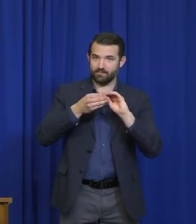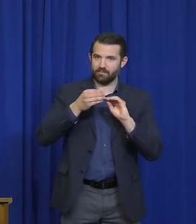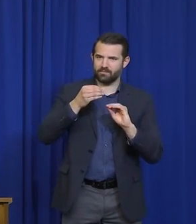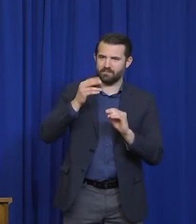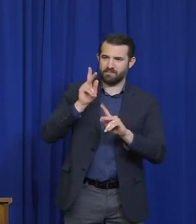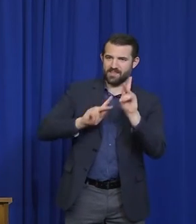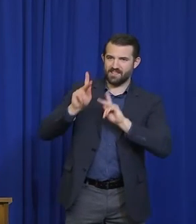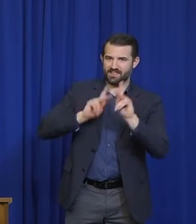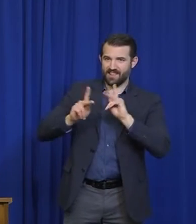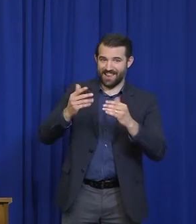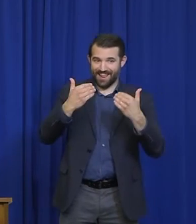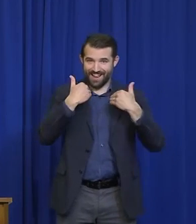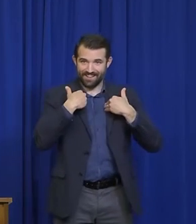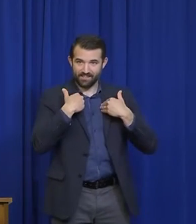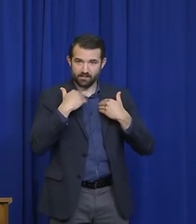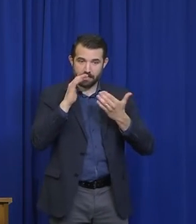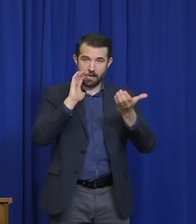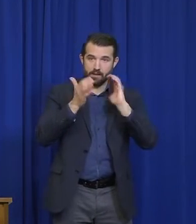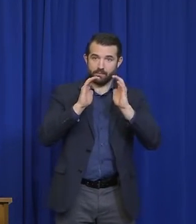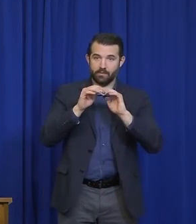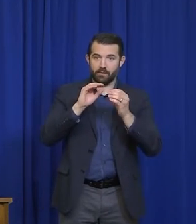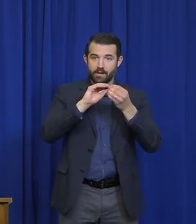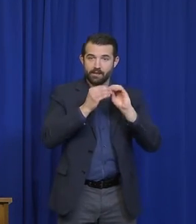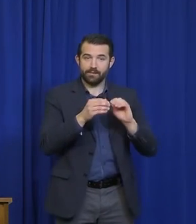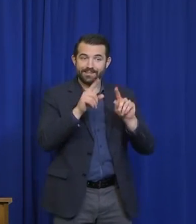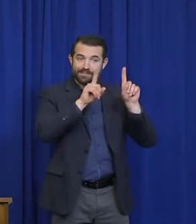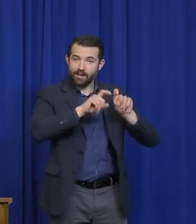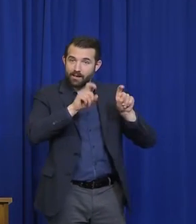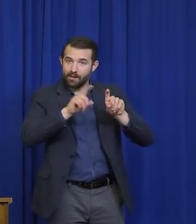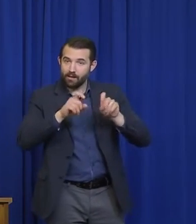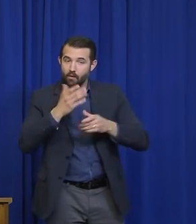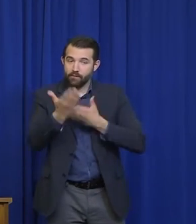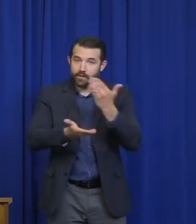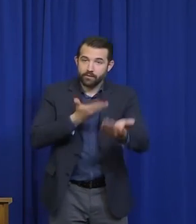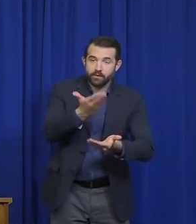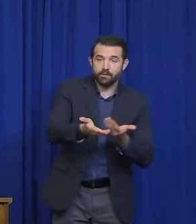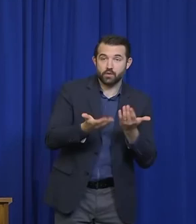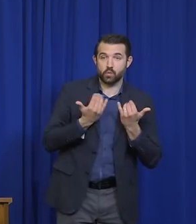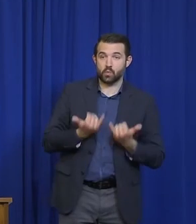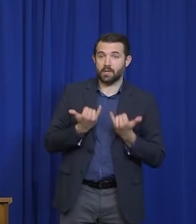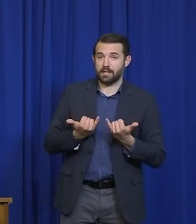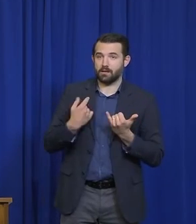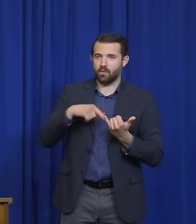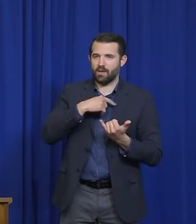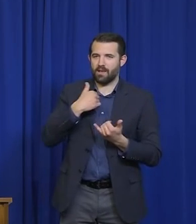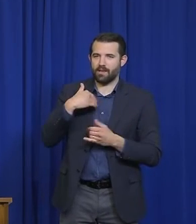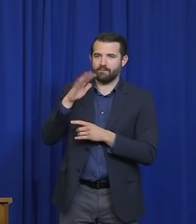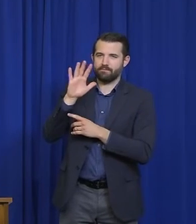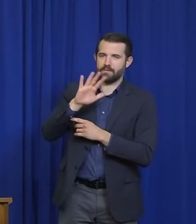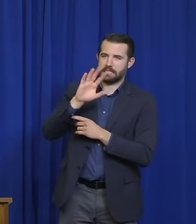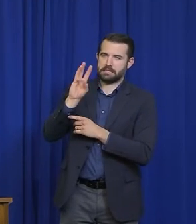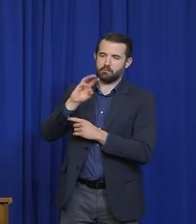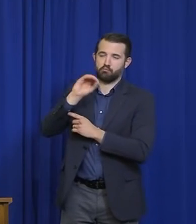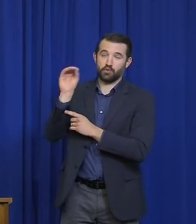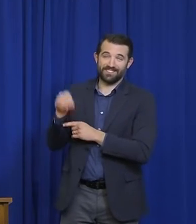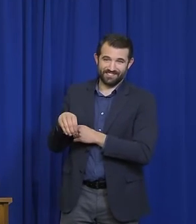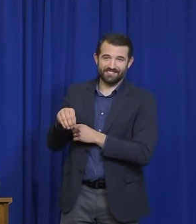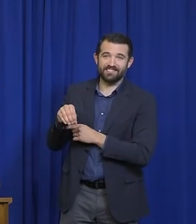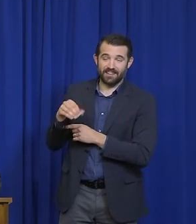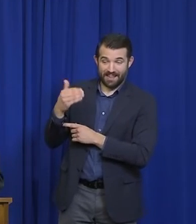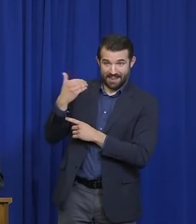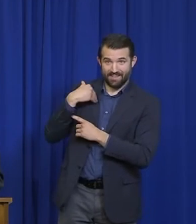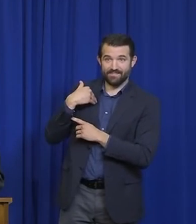drops down to what we saw in South Korea. Right now we're at 5% to 6% positive, and we'd like to be closer to the 2% range.